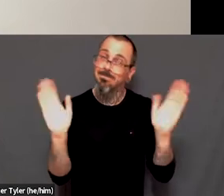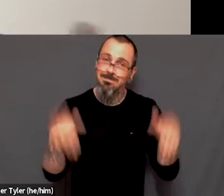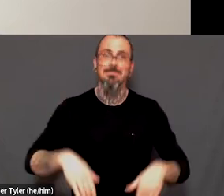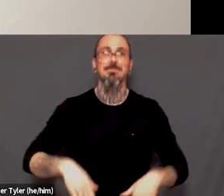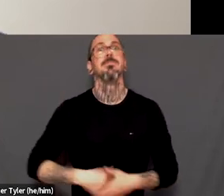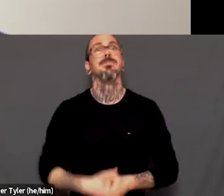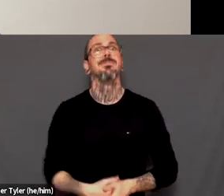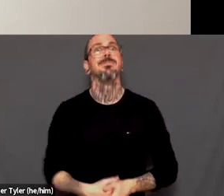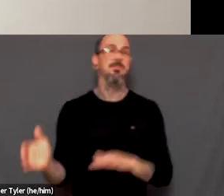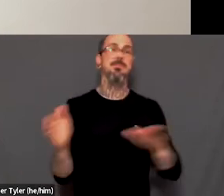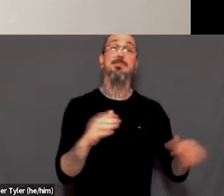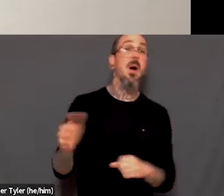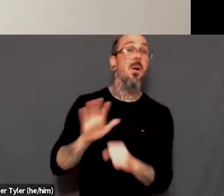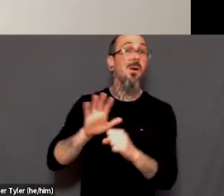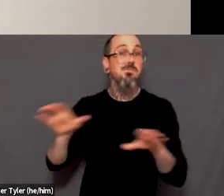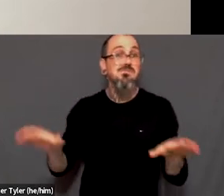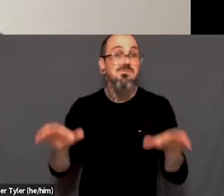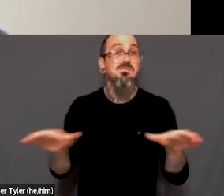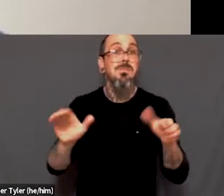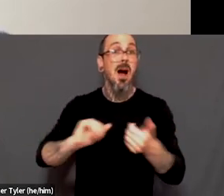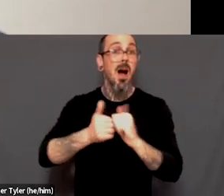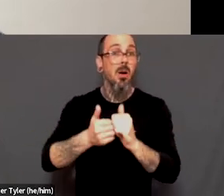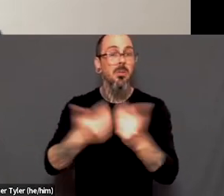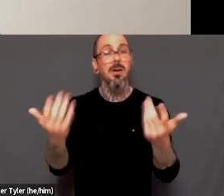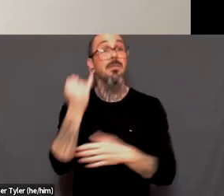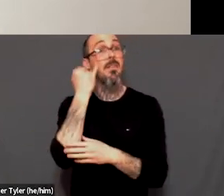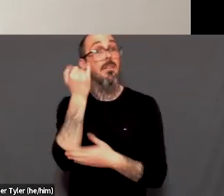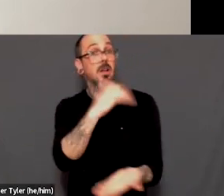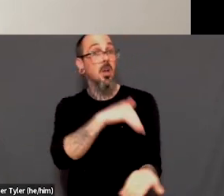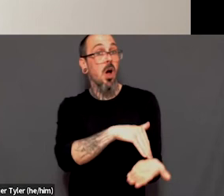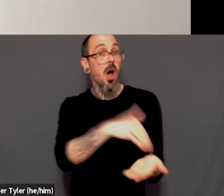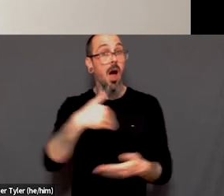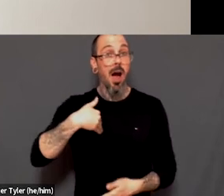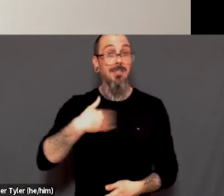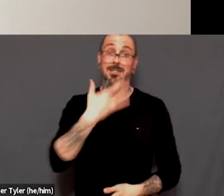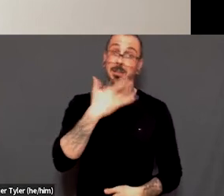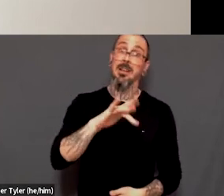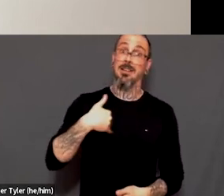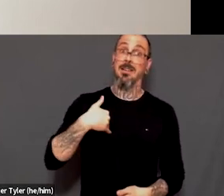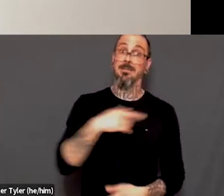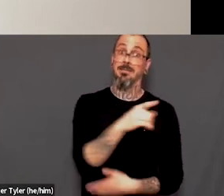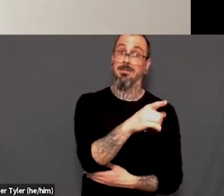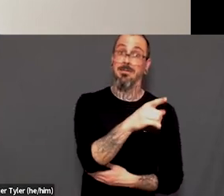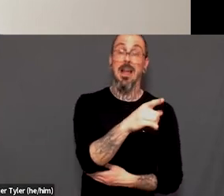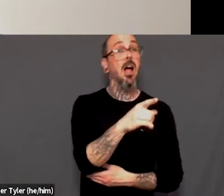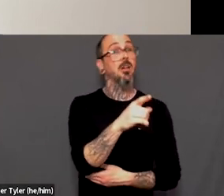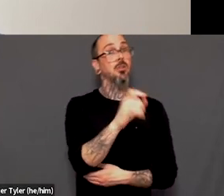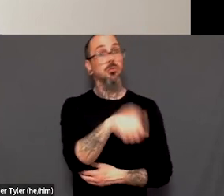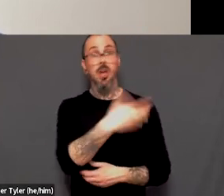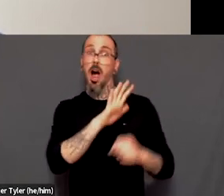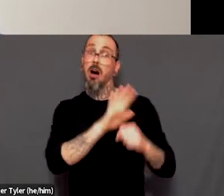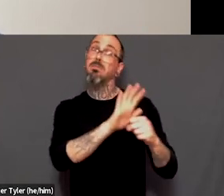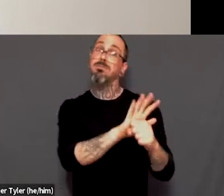state, you know, if you're lucky enough to have a doctor, or if you're in any settings where you have any kind of say in terms of health care, you know, continue to say